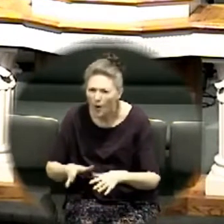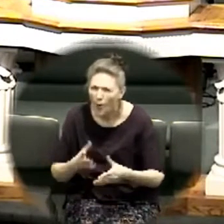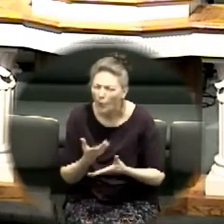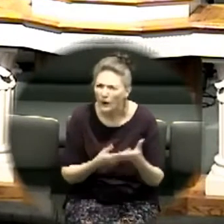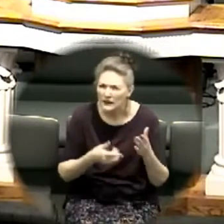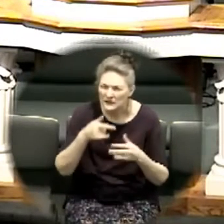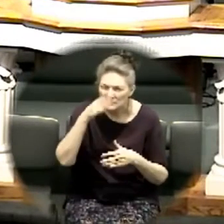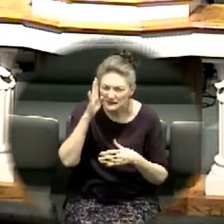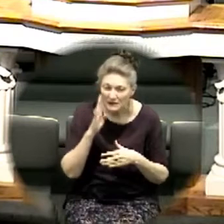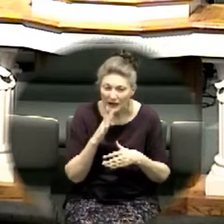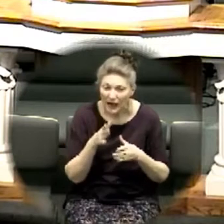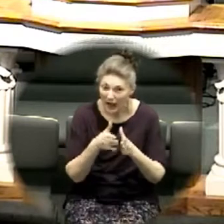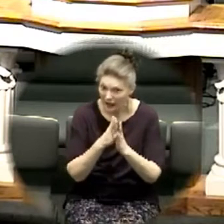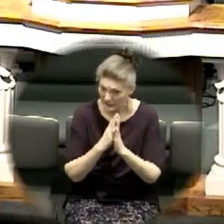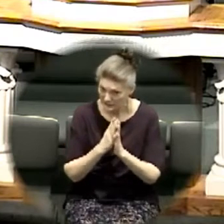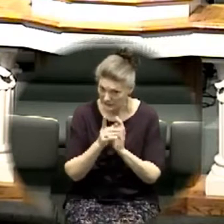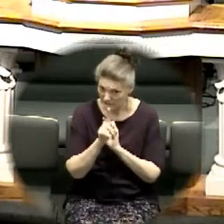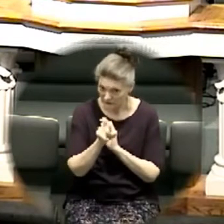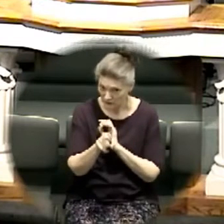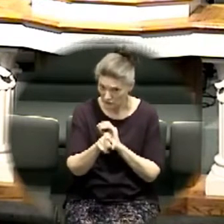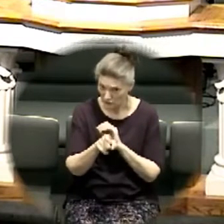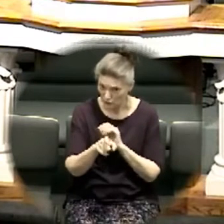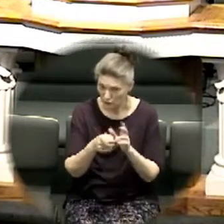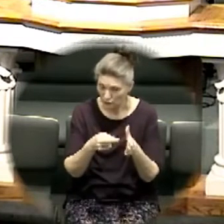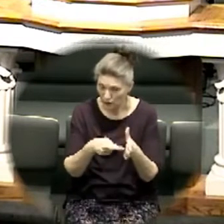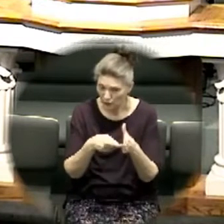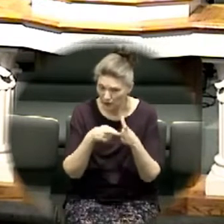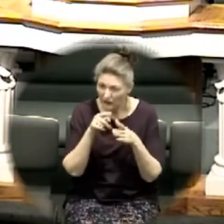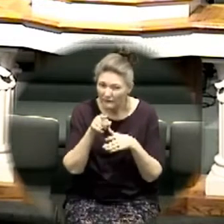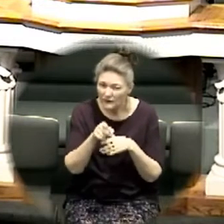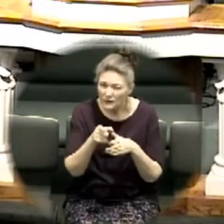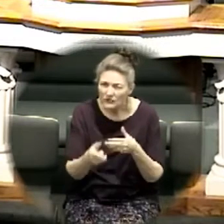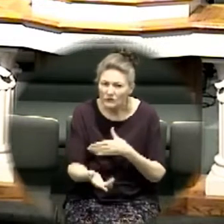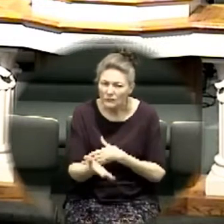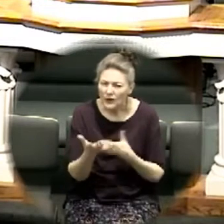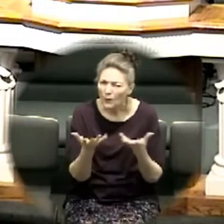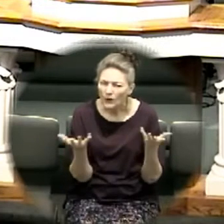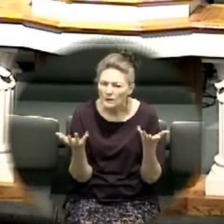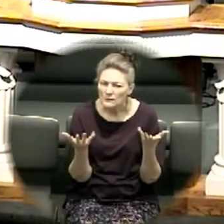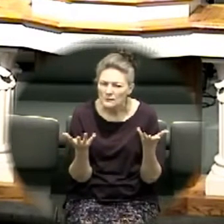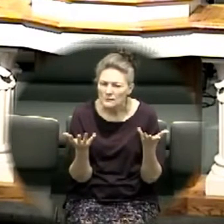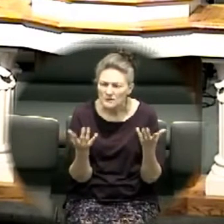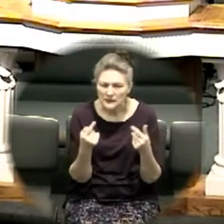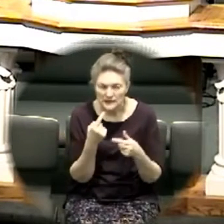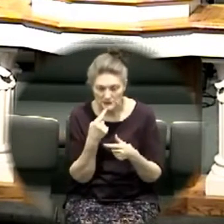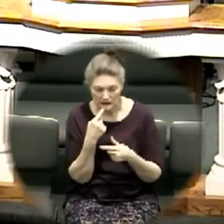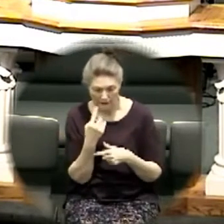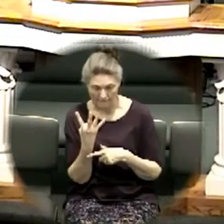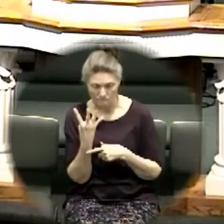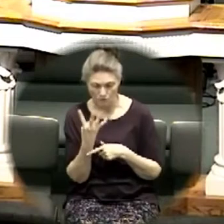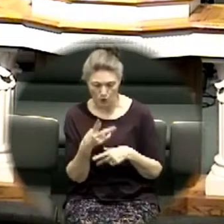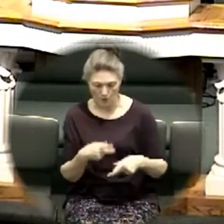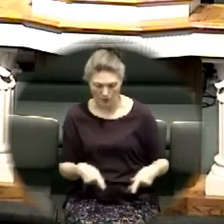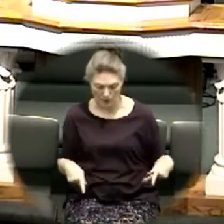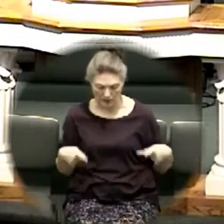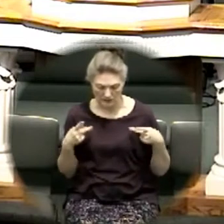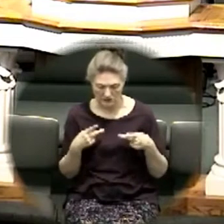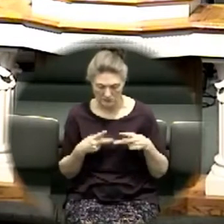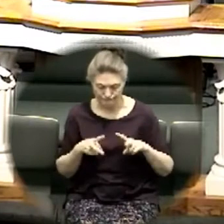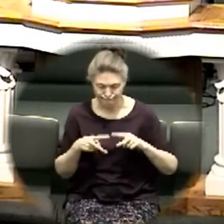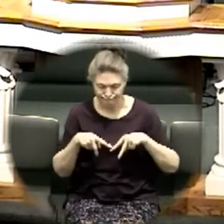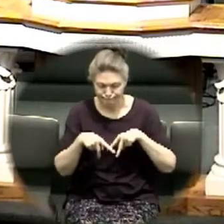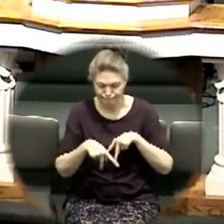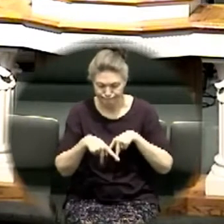all he said was hey you priest you for priest just take that ark and stand in the water